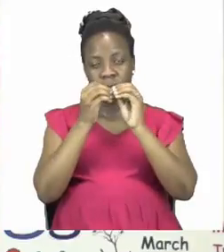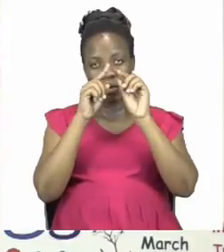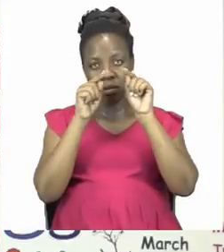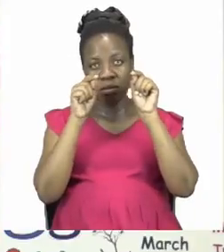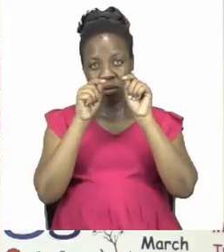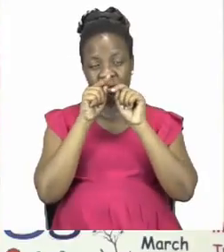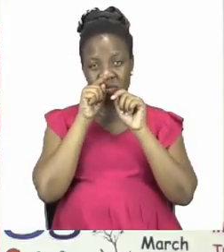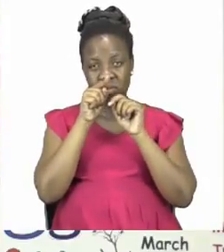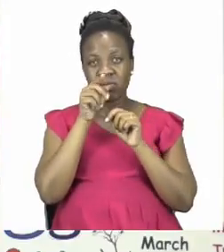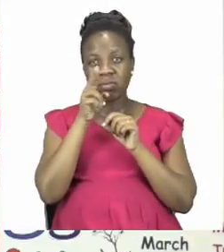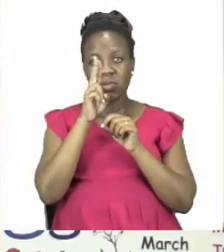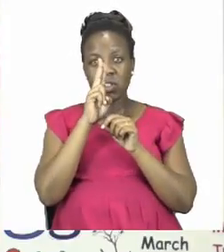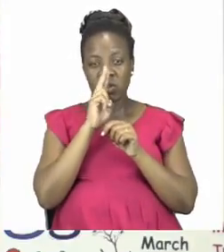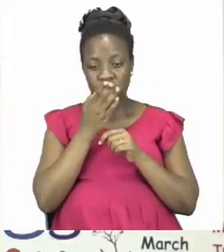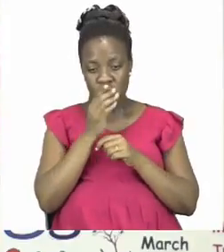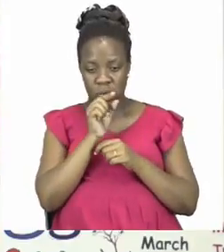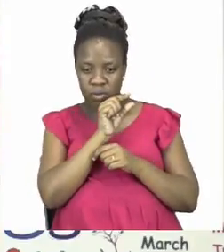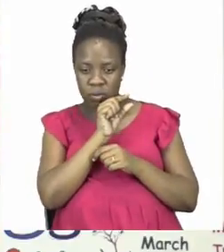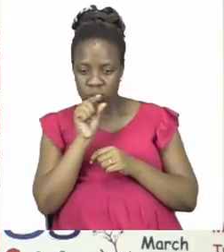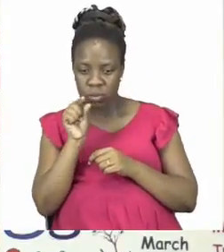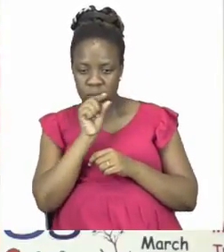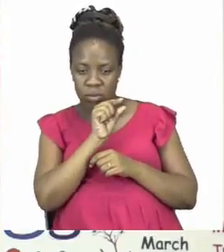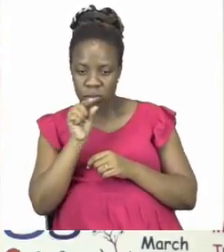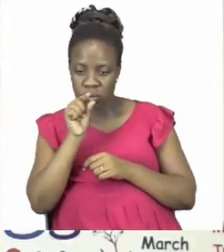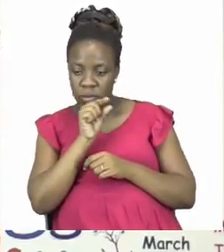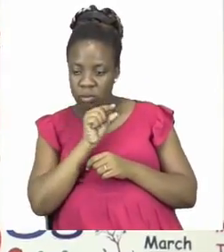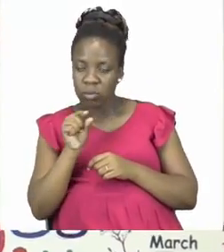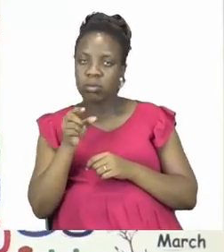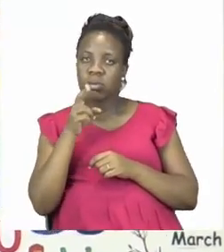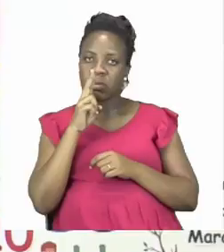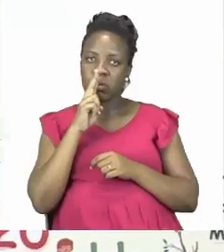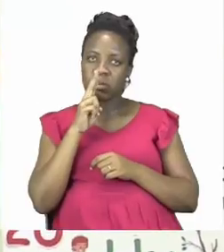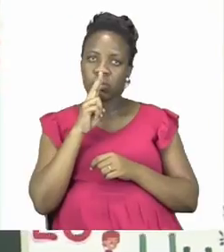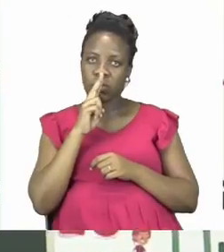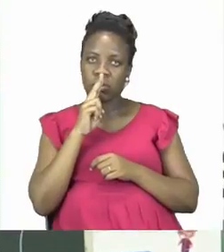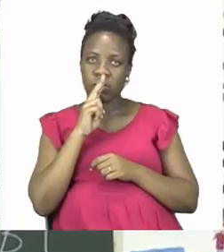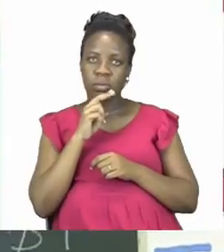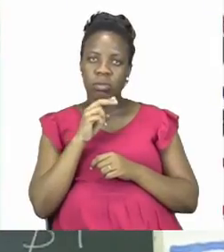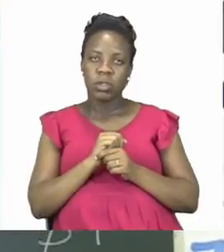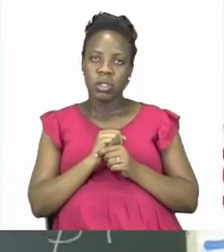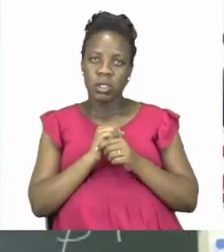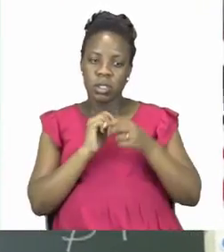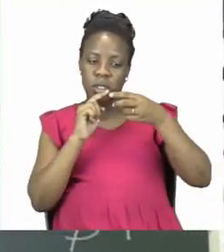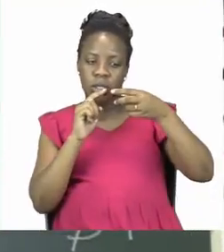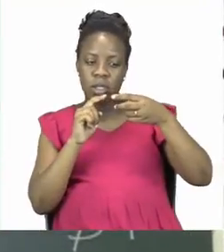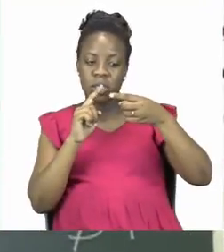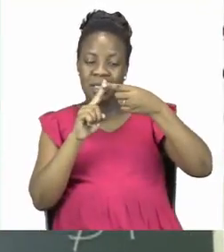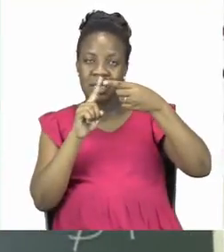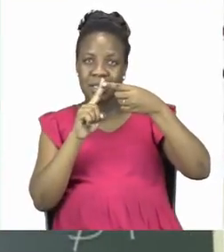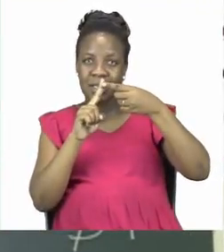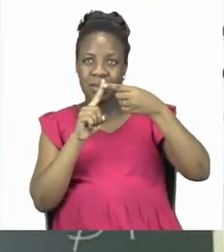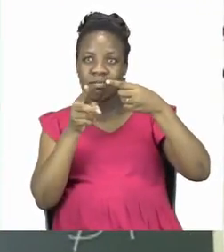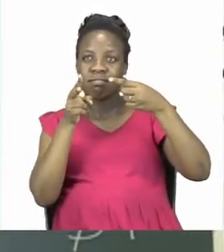So all these are the numbers in this row, the numbers in this row and the numbers in this row.